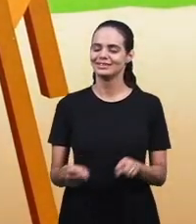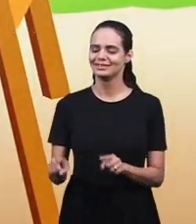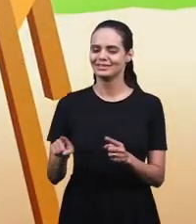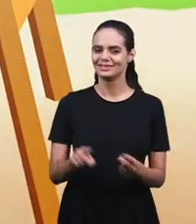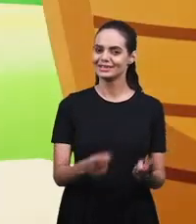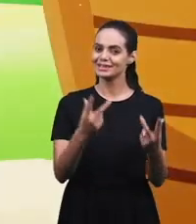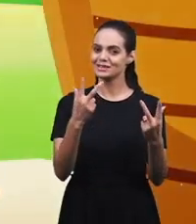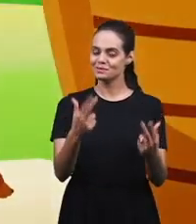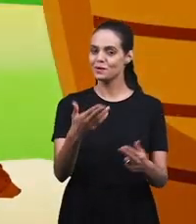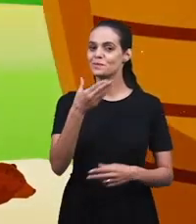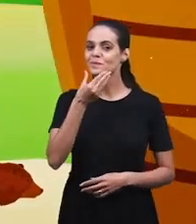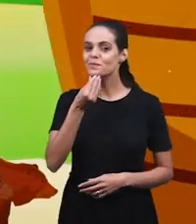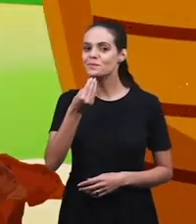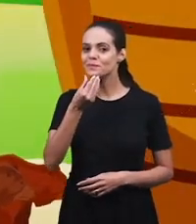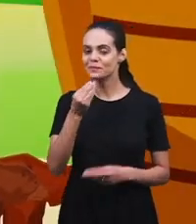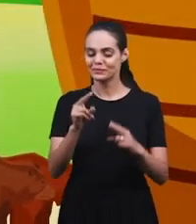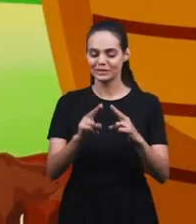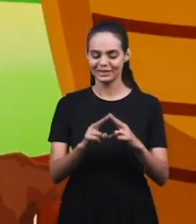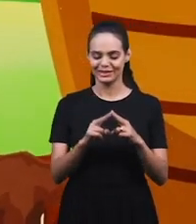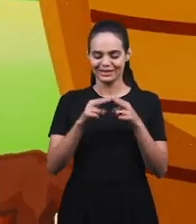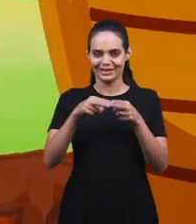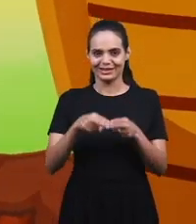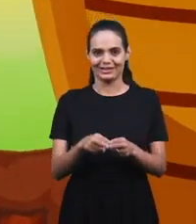Just like Noah!